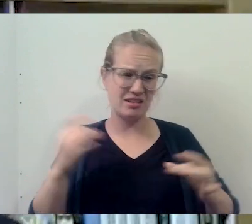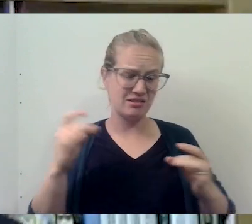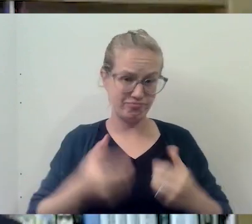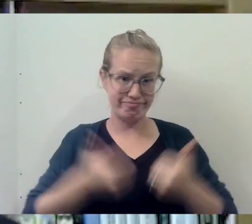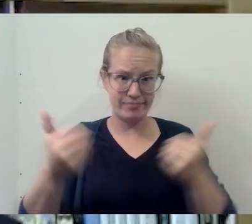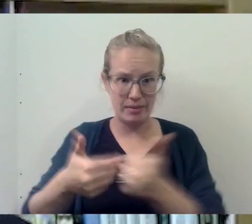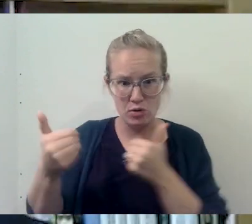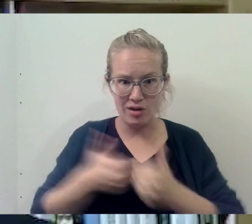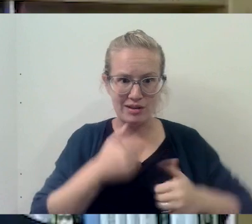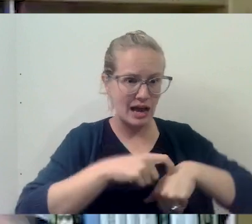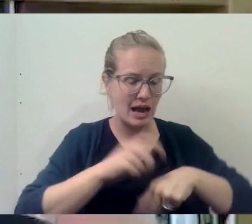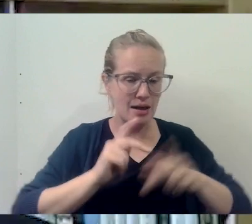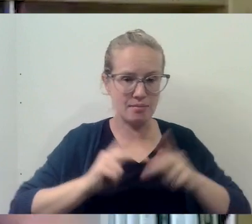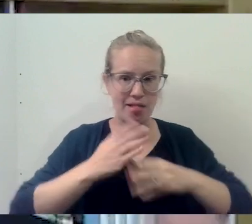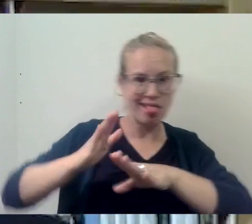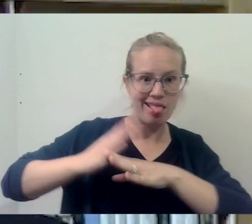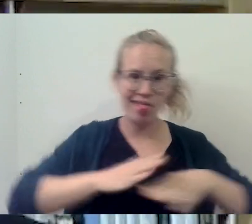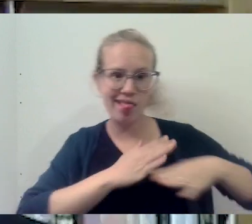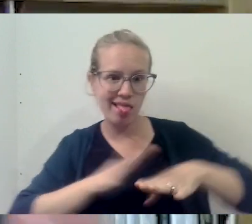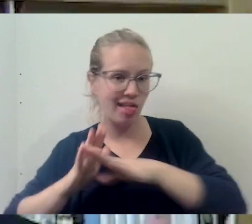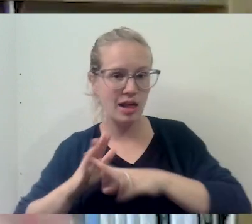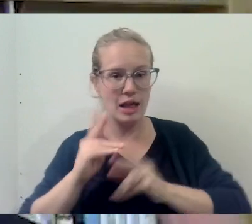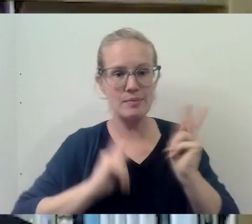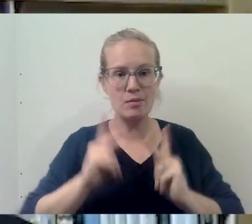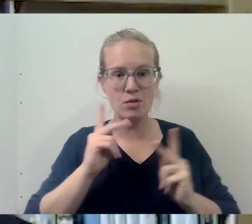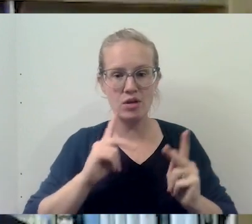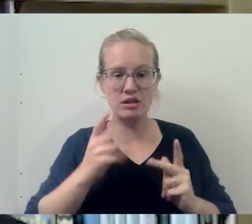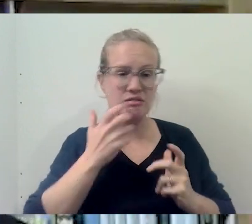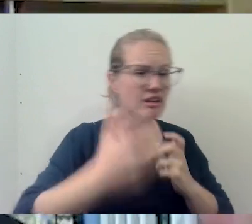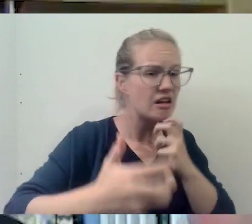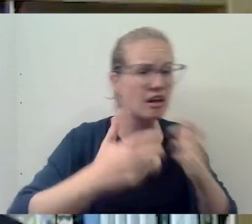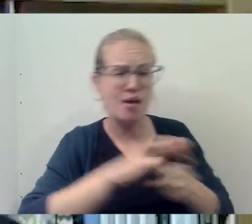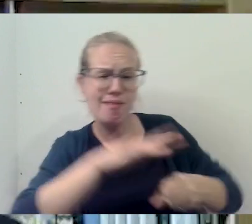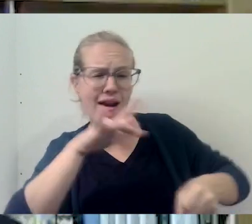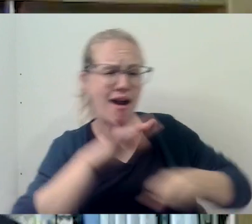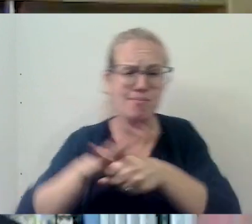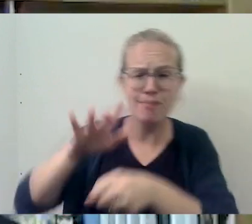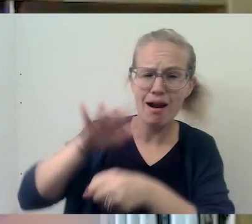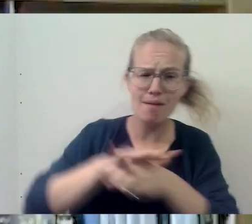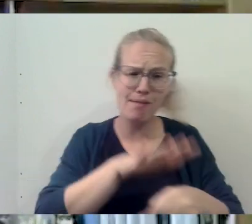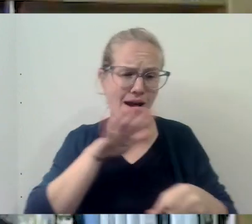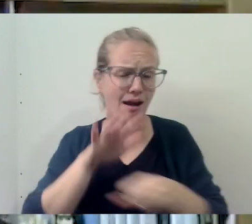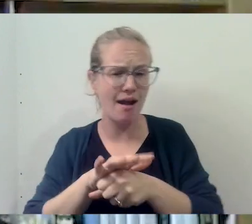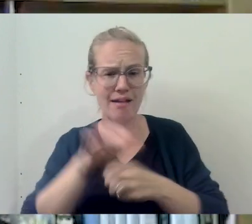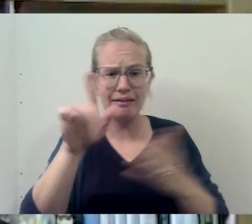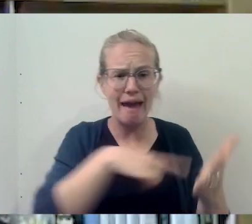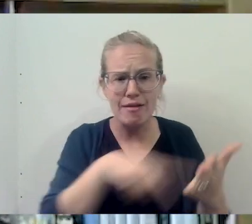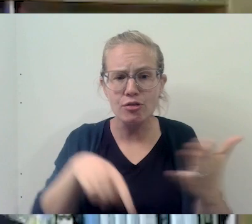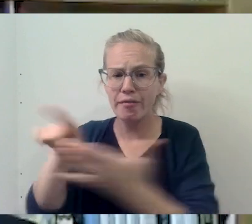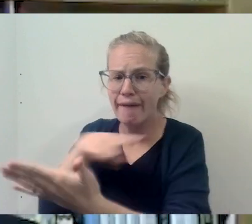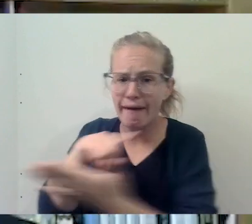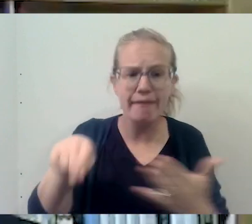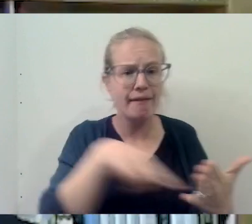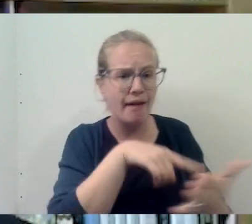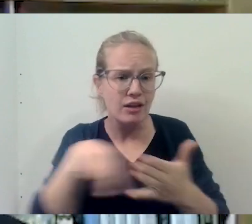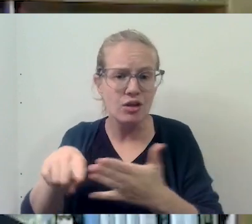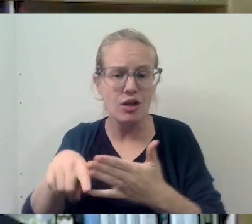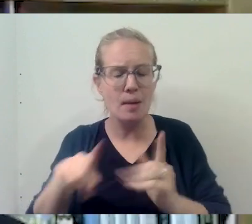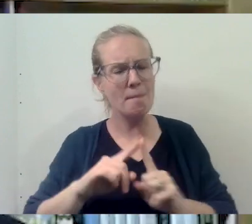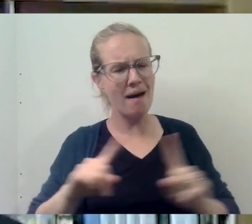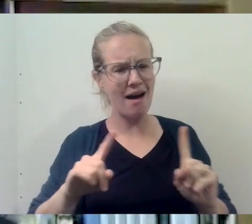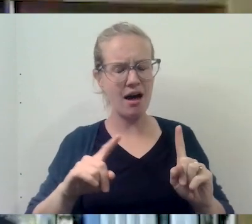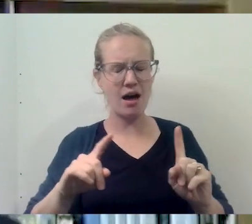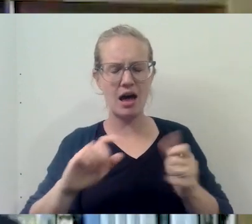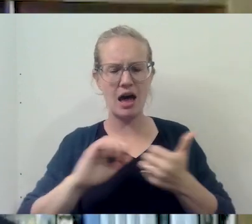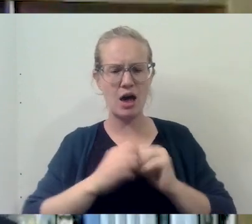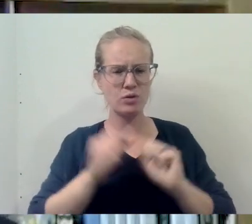as we all know, and where people seem to be screaming and shouting at one another, tanceling one another. But how can